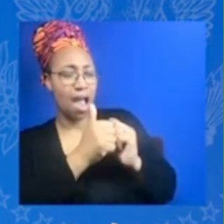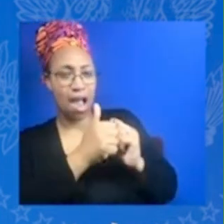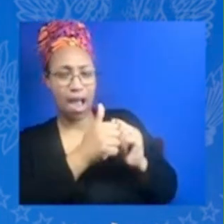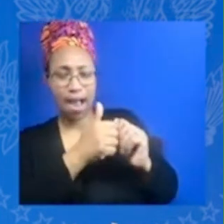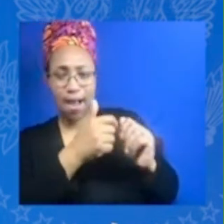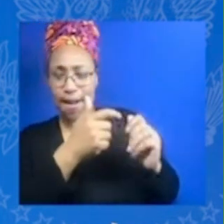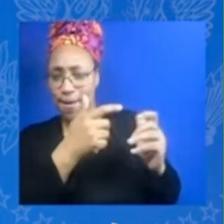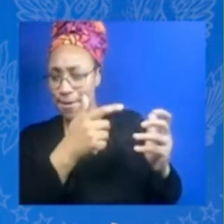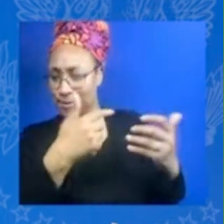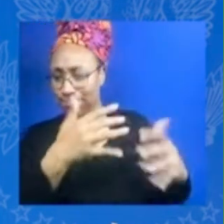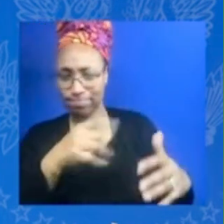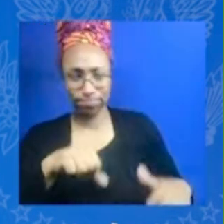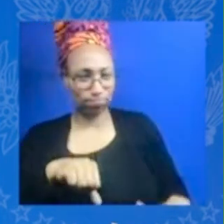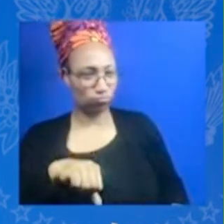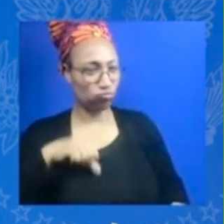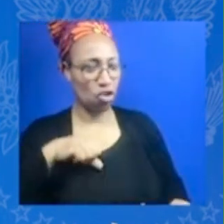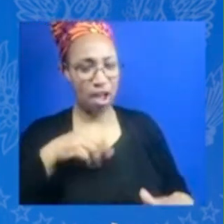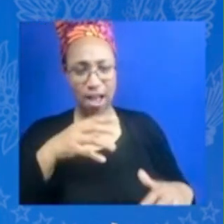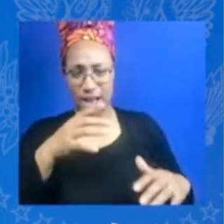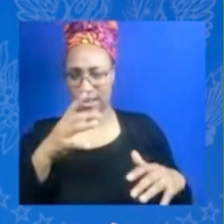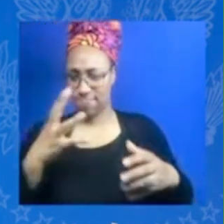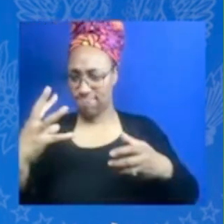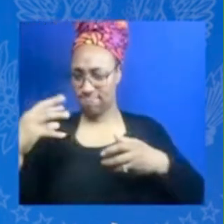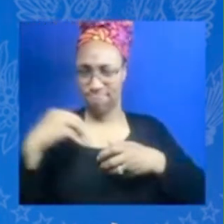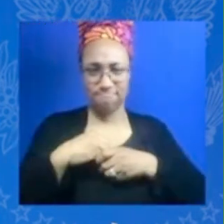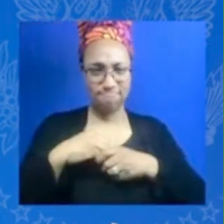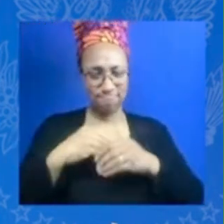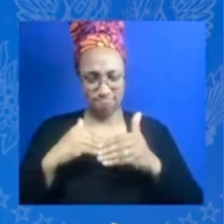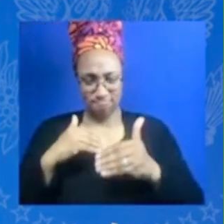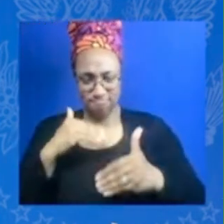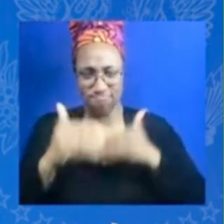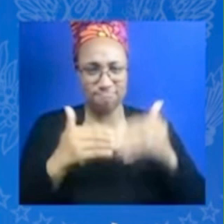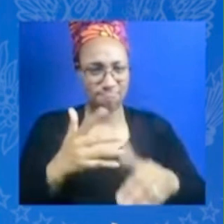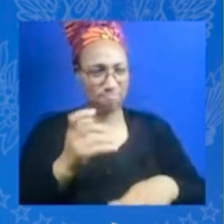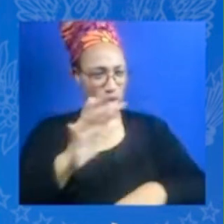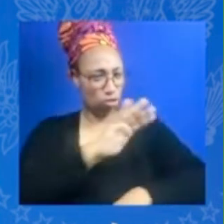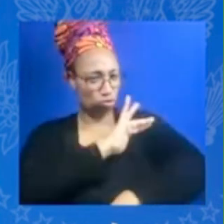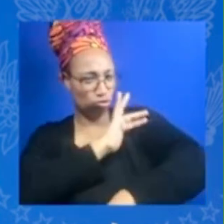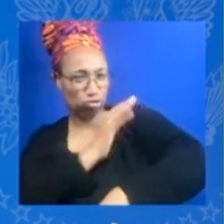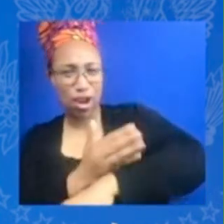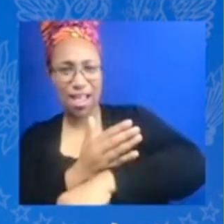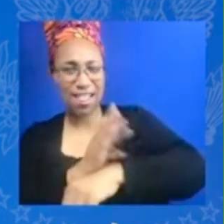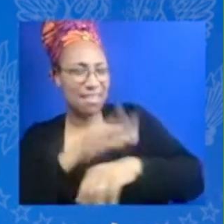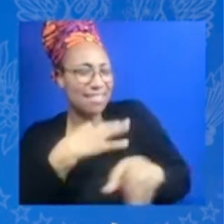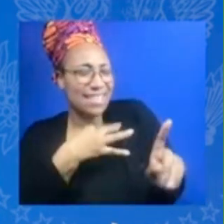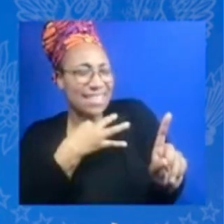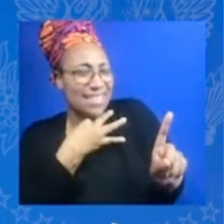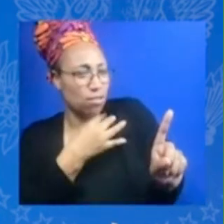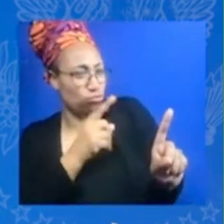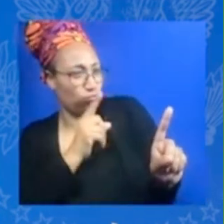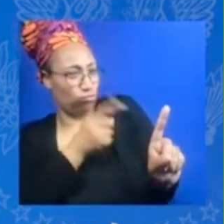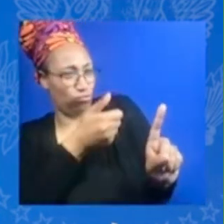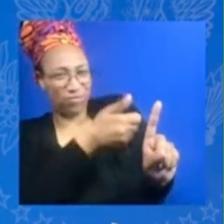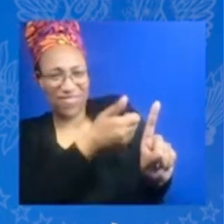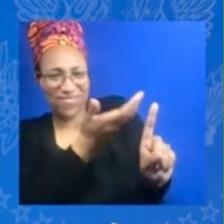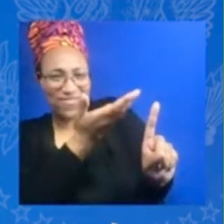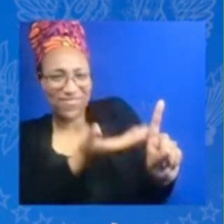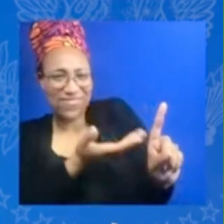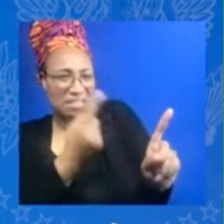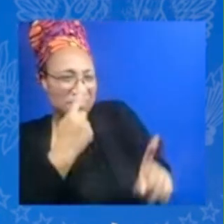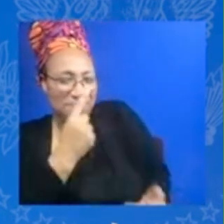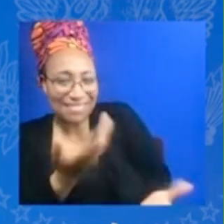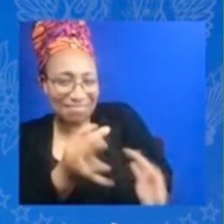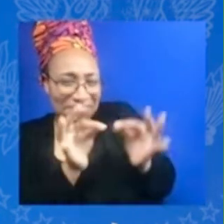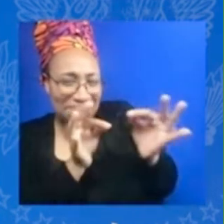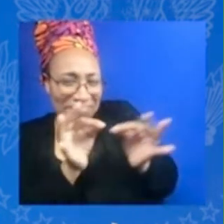work on and use to build strength well when i first started spanks i was at a cocktail party and i